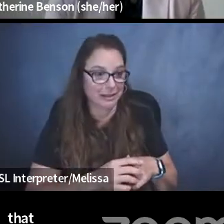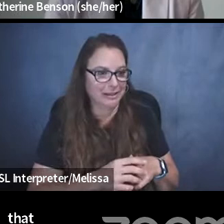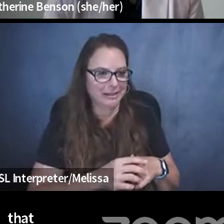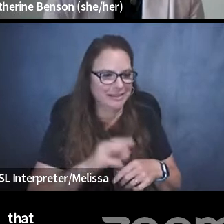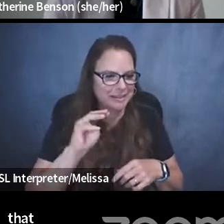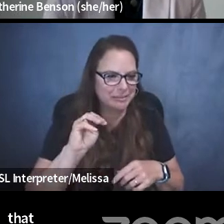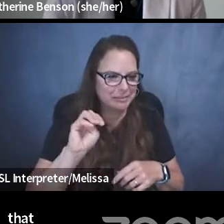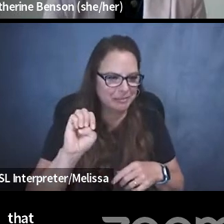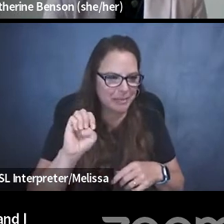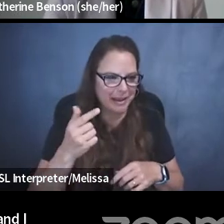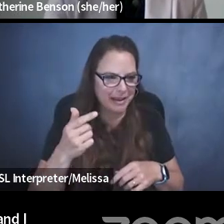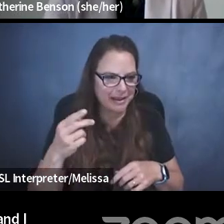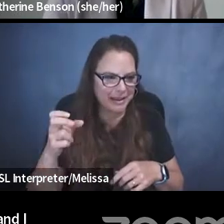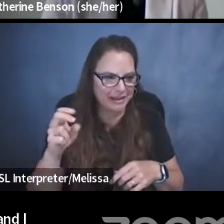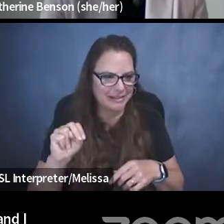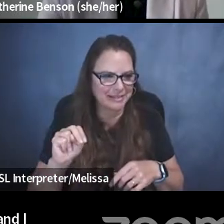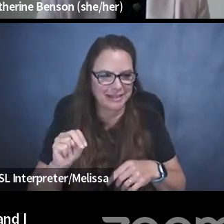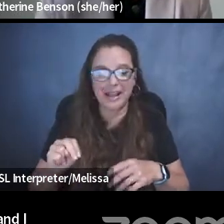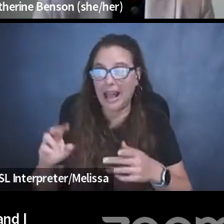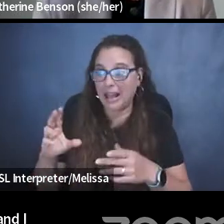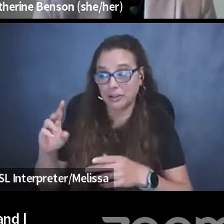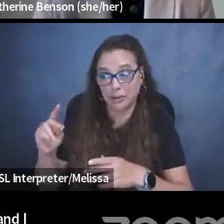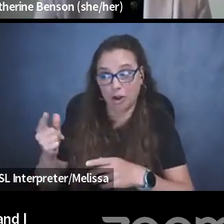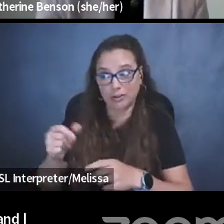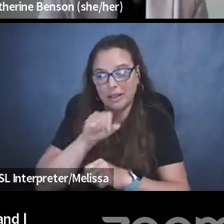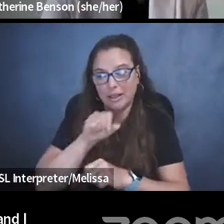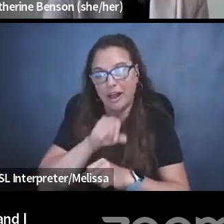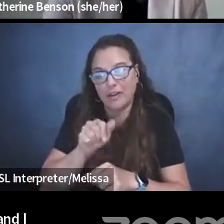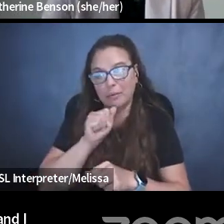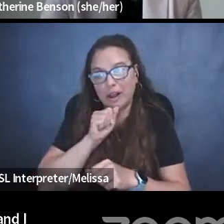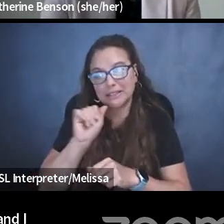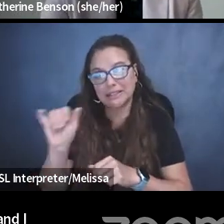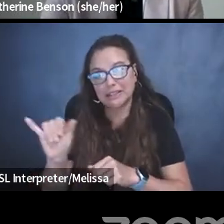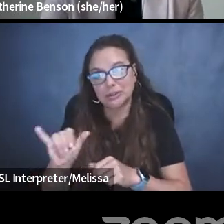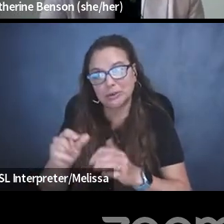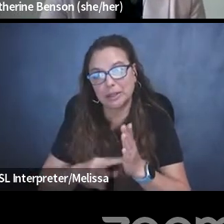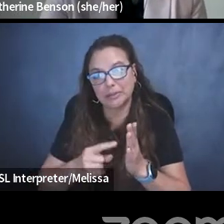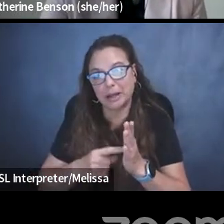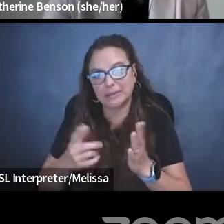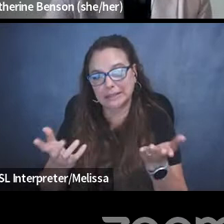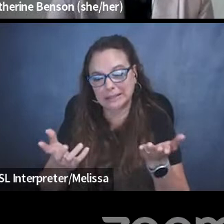love privacy sometimes, although they have different senses than we do.